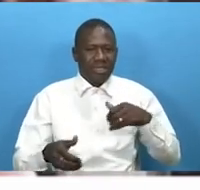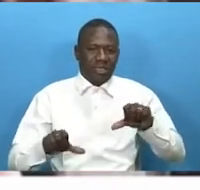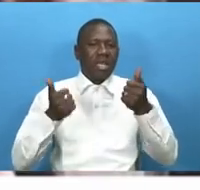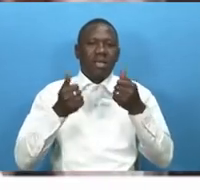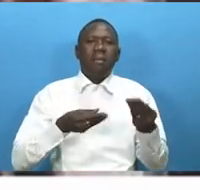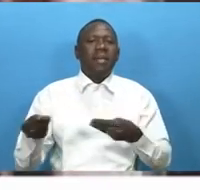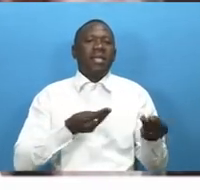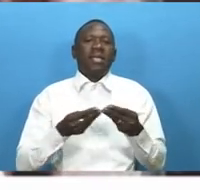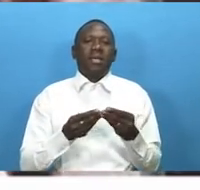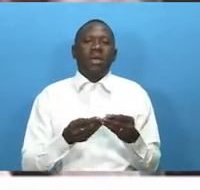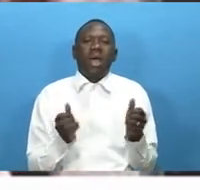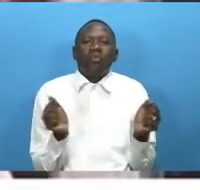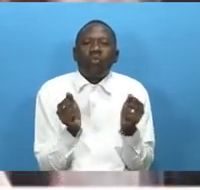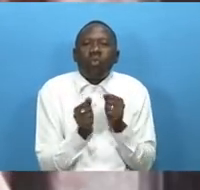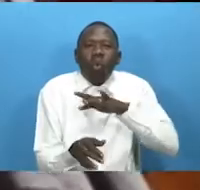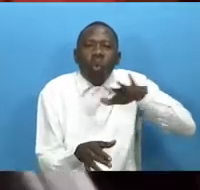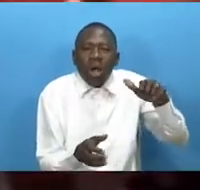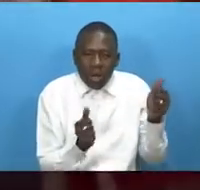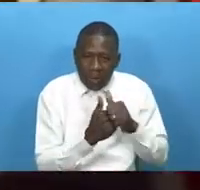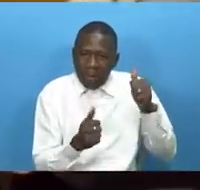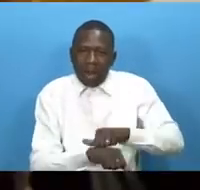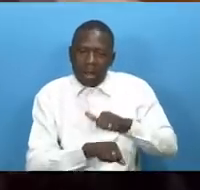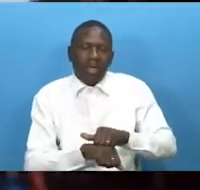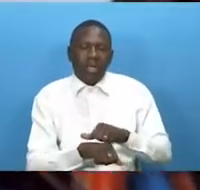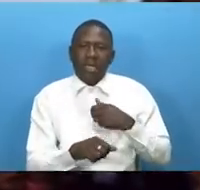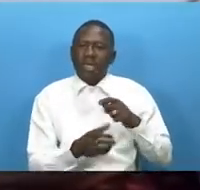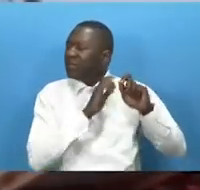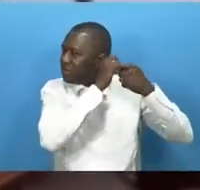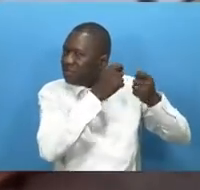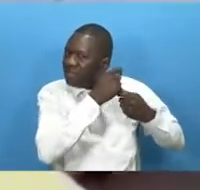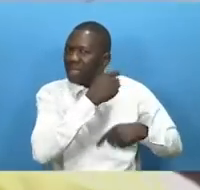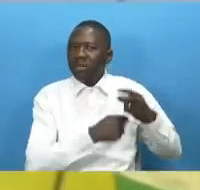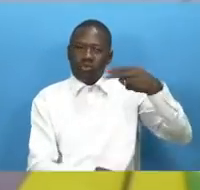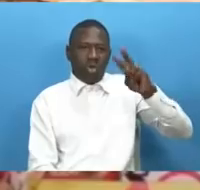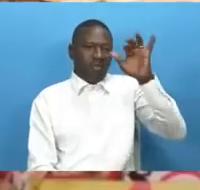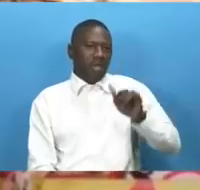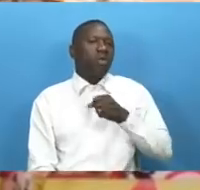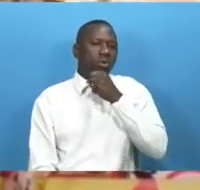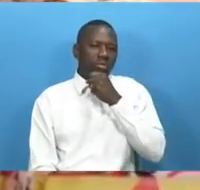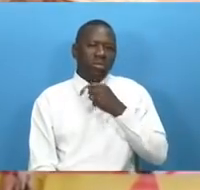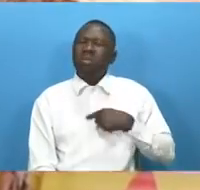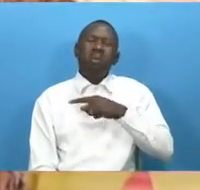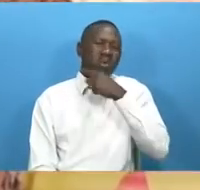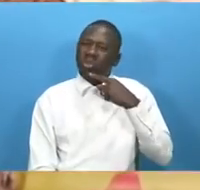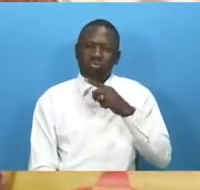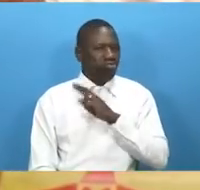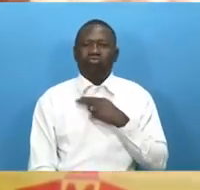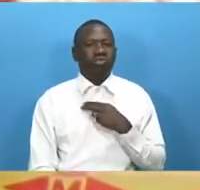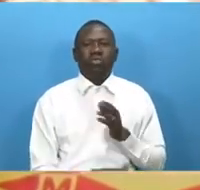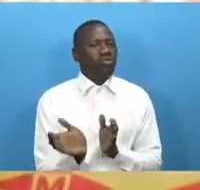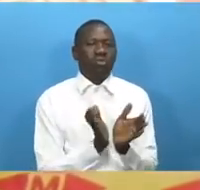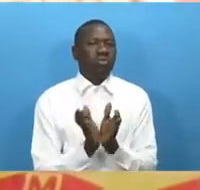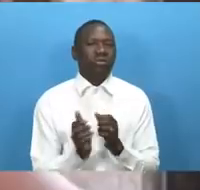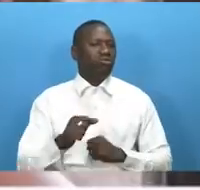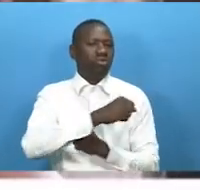doing petty trading like selling ice blocks and hair dressing at the age of 12. my mother was not in support of it but i loved